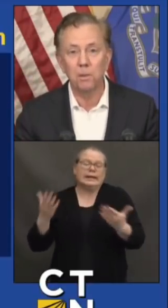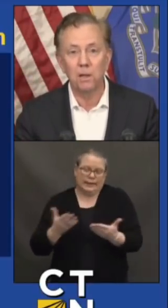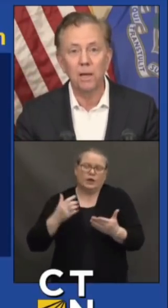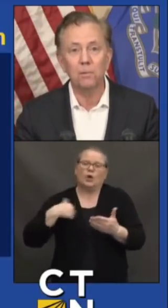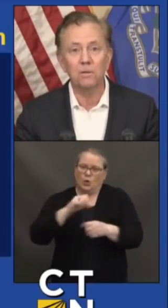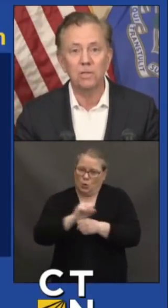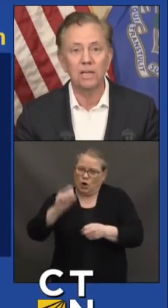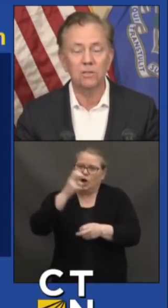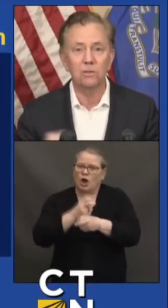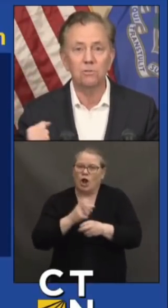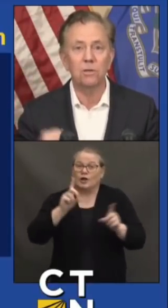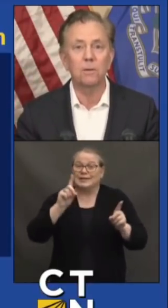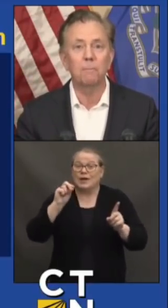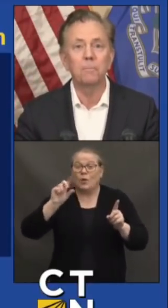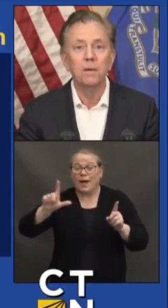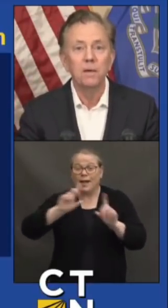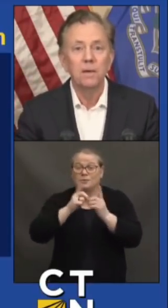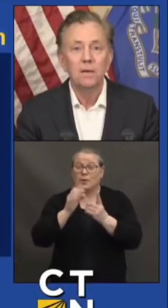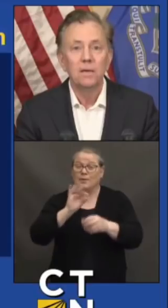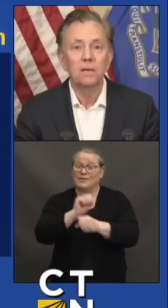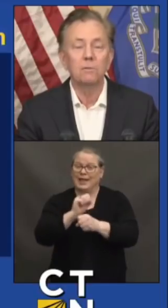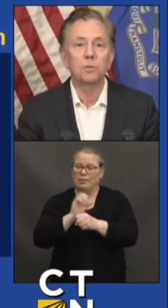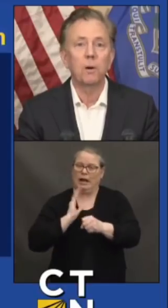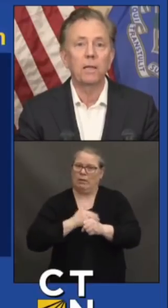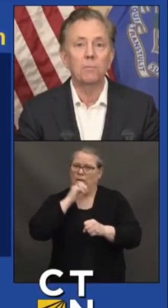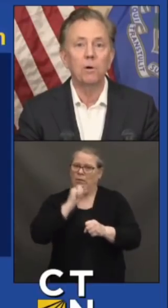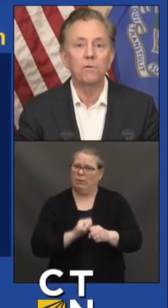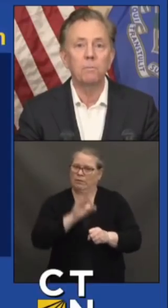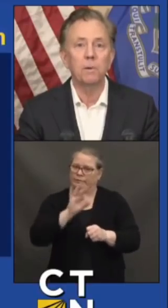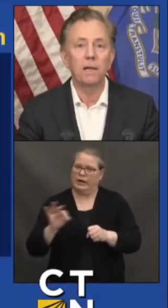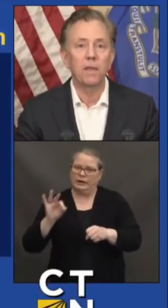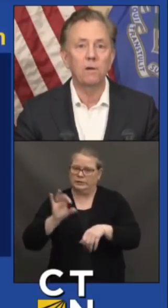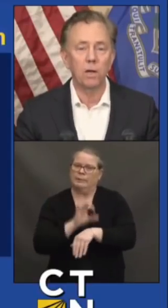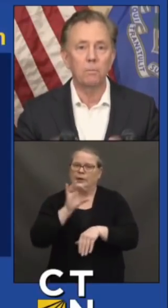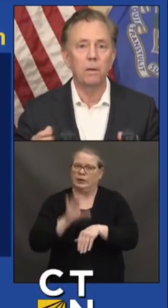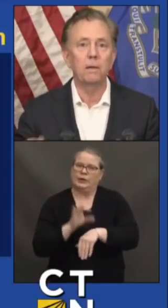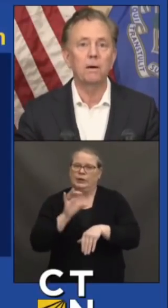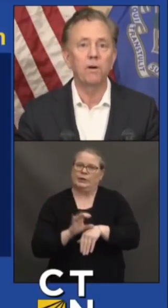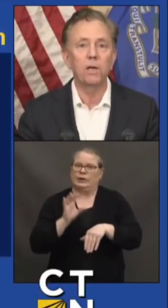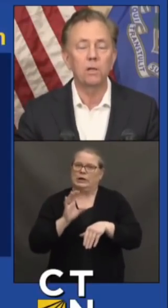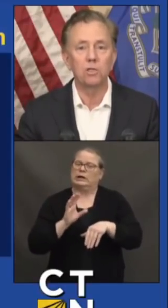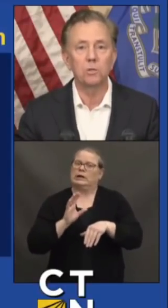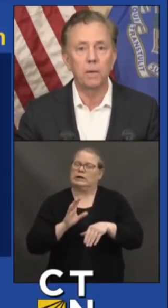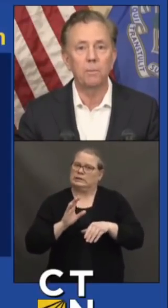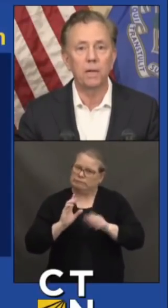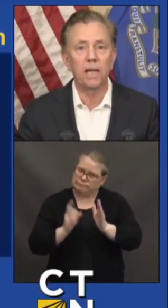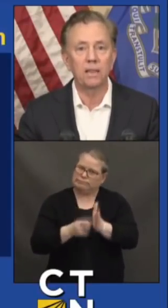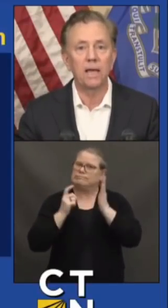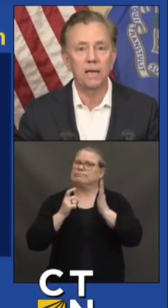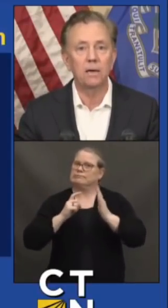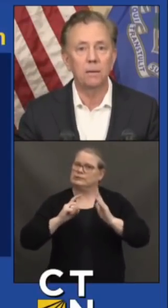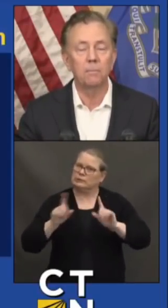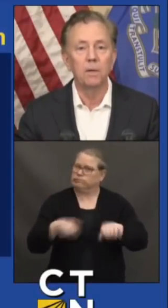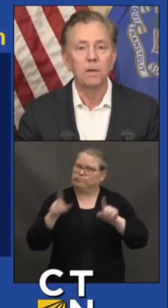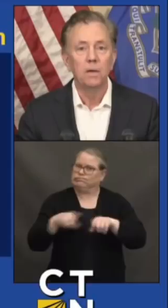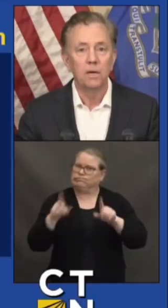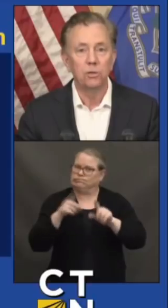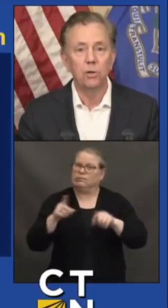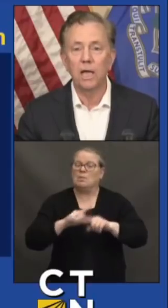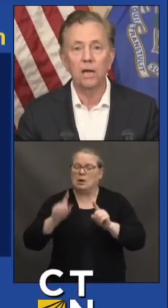at Department of Labor has had to do some, you know, sprightly moving. But I think we're going to be very close to be able to get that